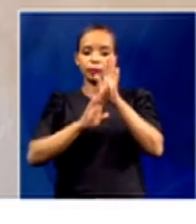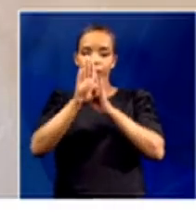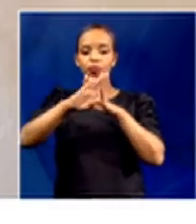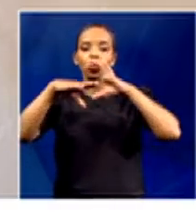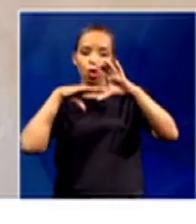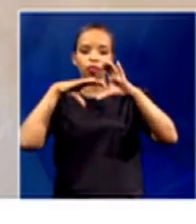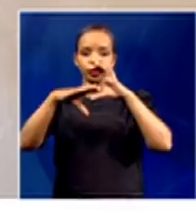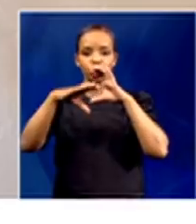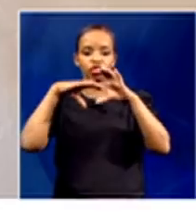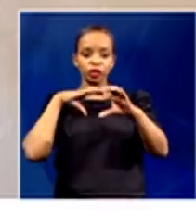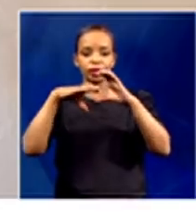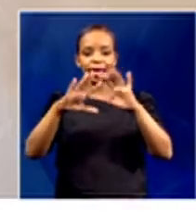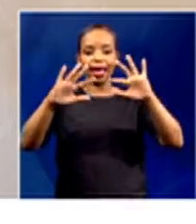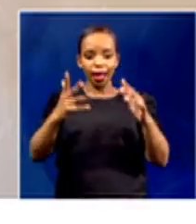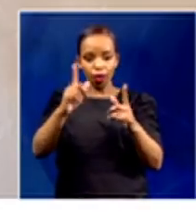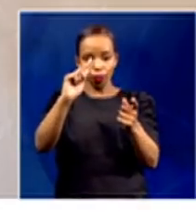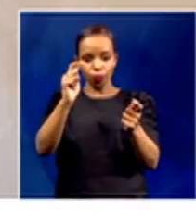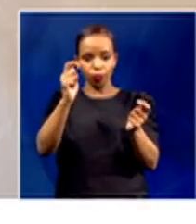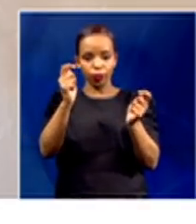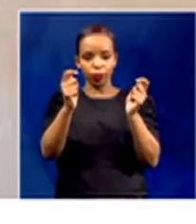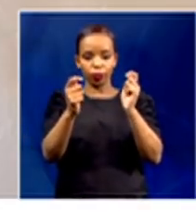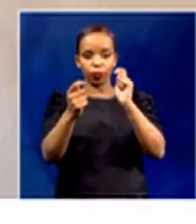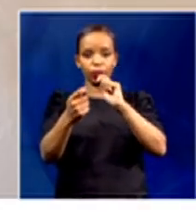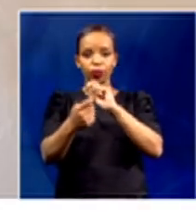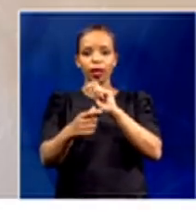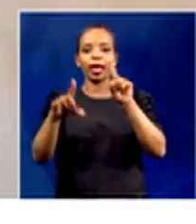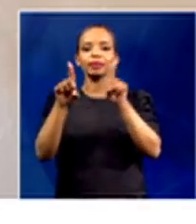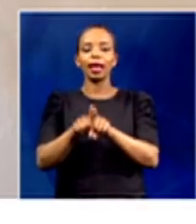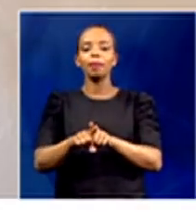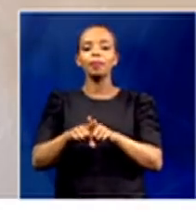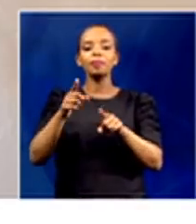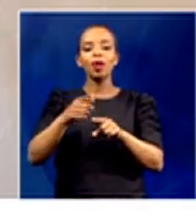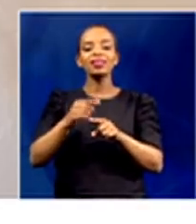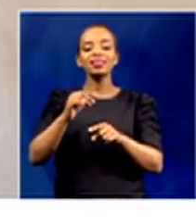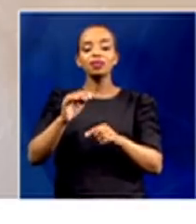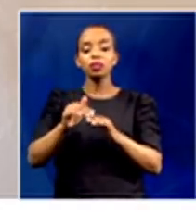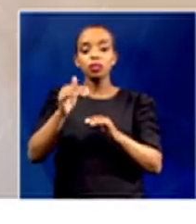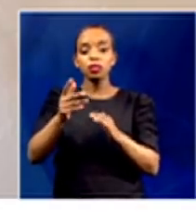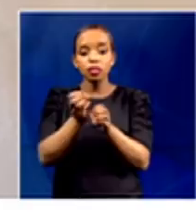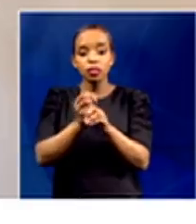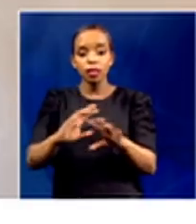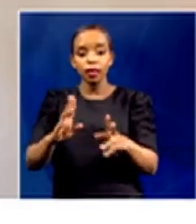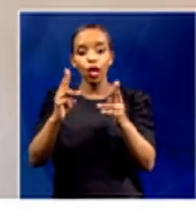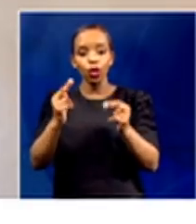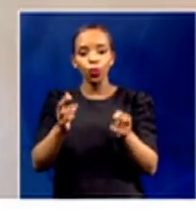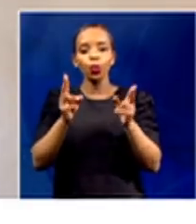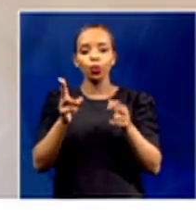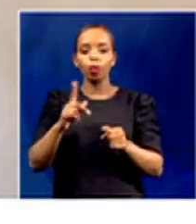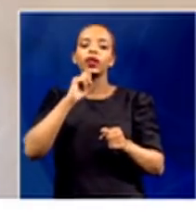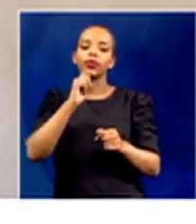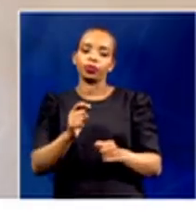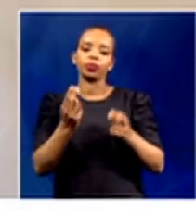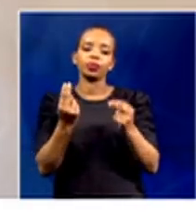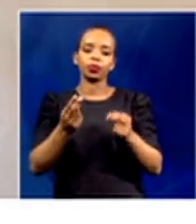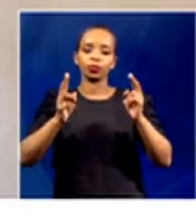situation around such that when we do go back to what is referred to as the new normal, it really becomes a true normal, a normal